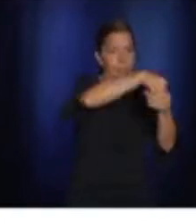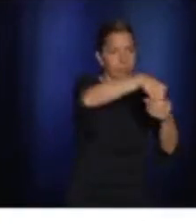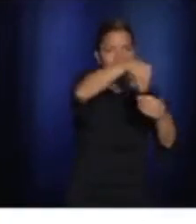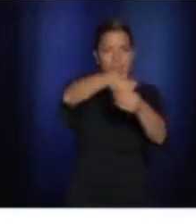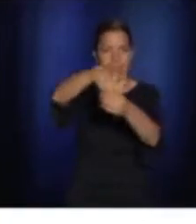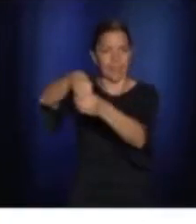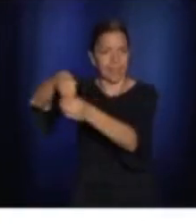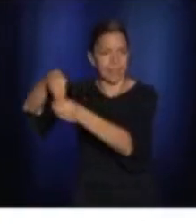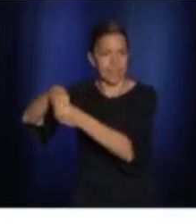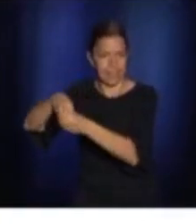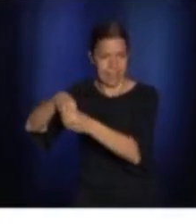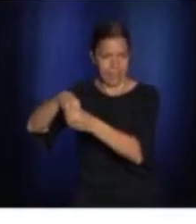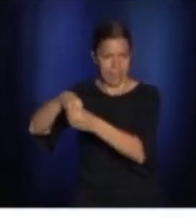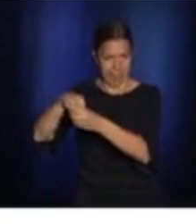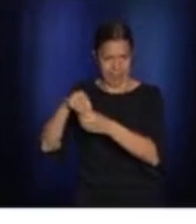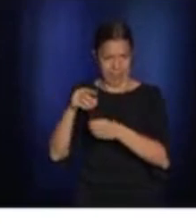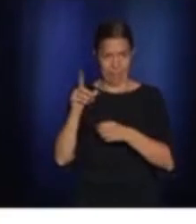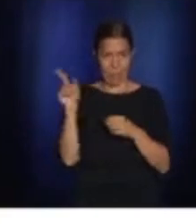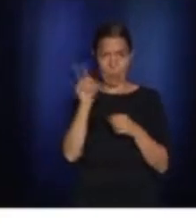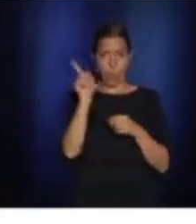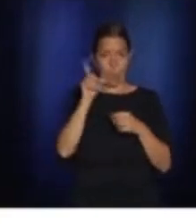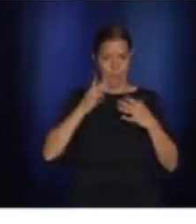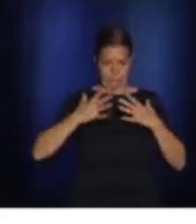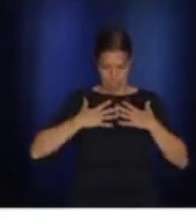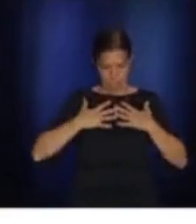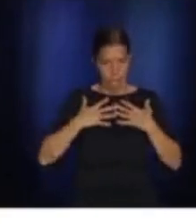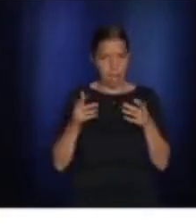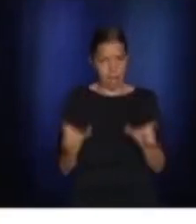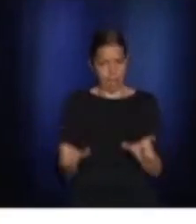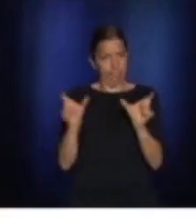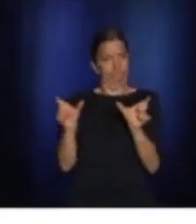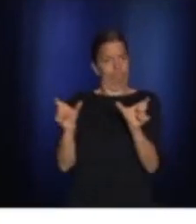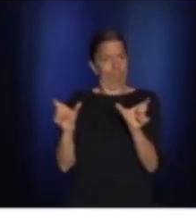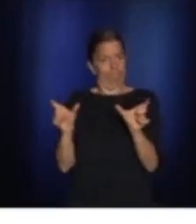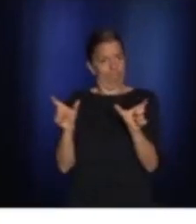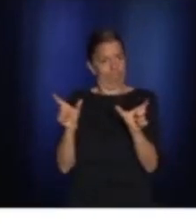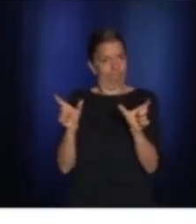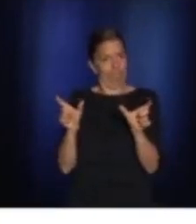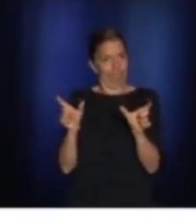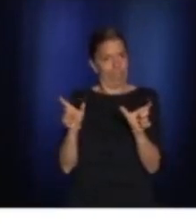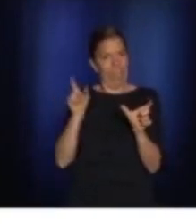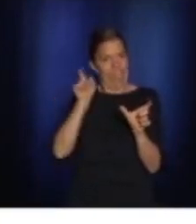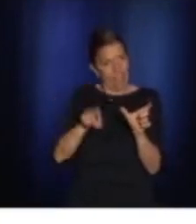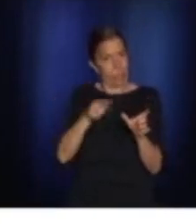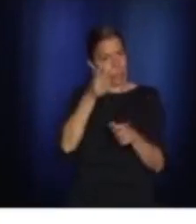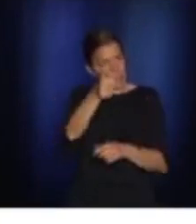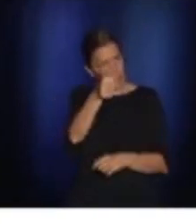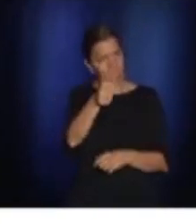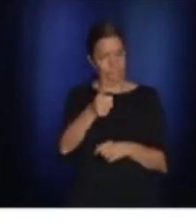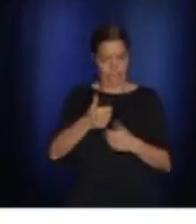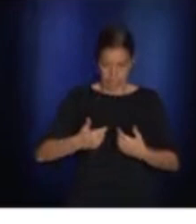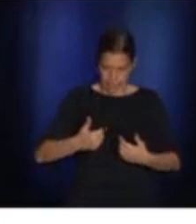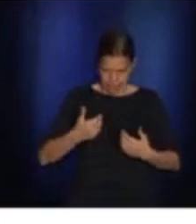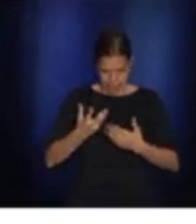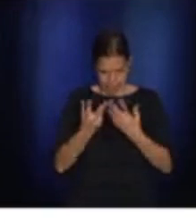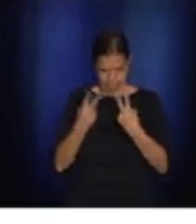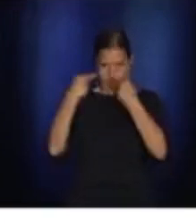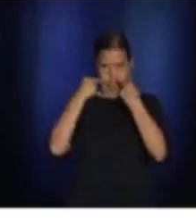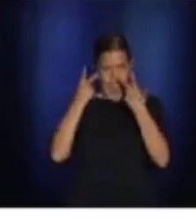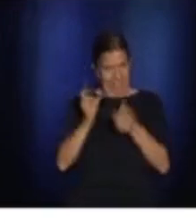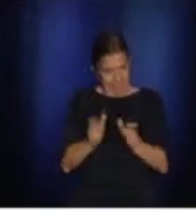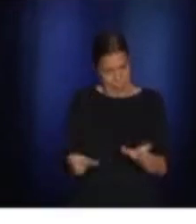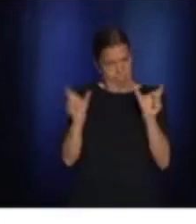We need to get back to the discipline we had in the spring. We don't want to go back to confinement.